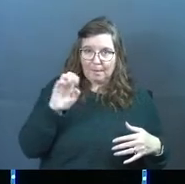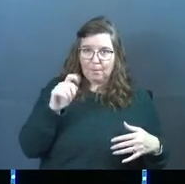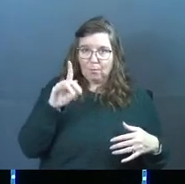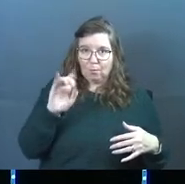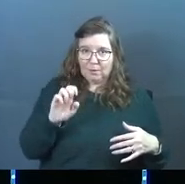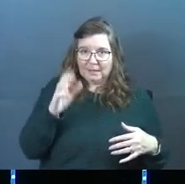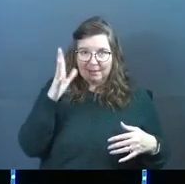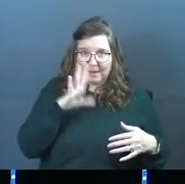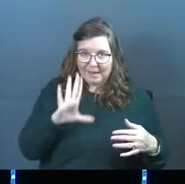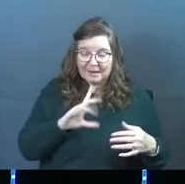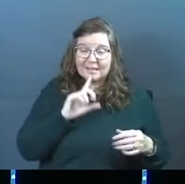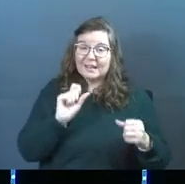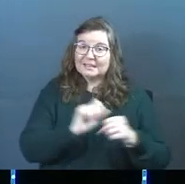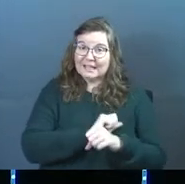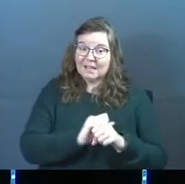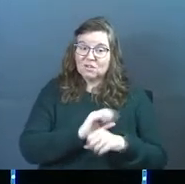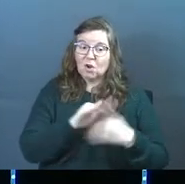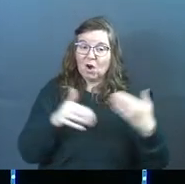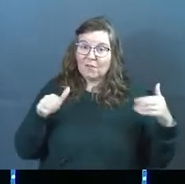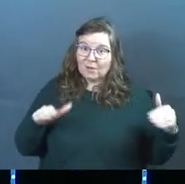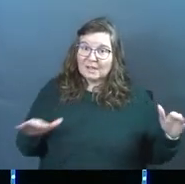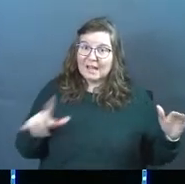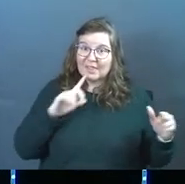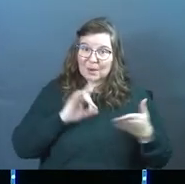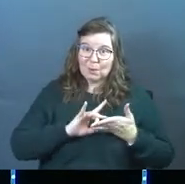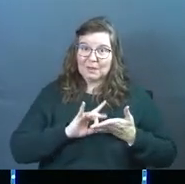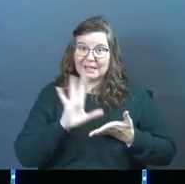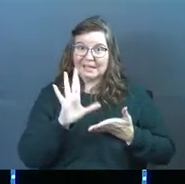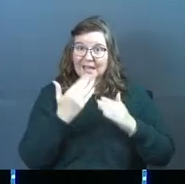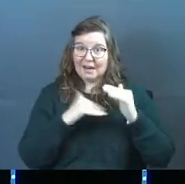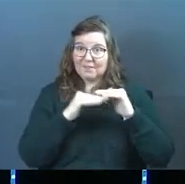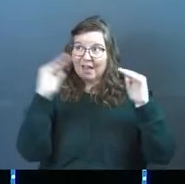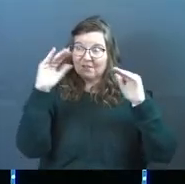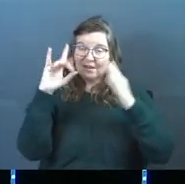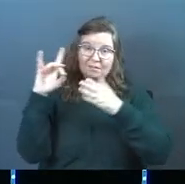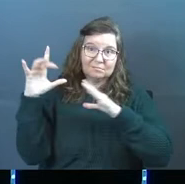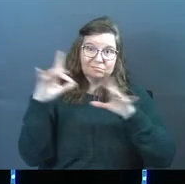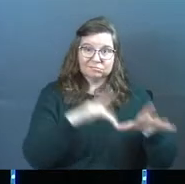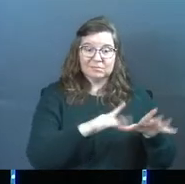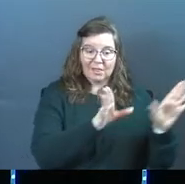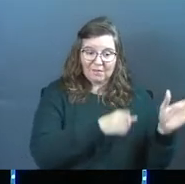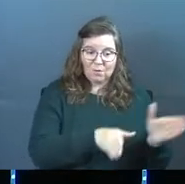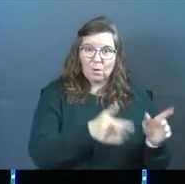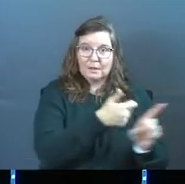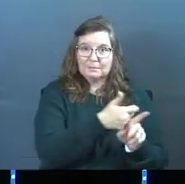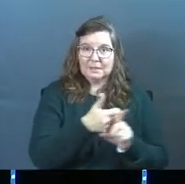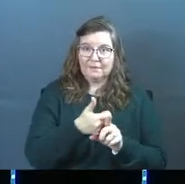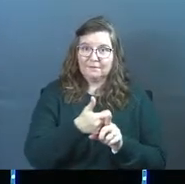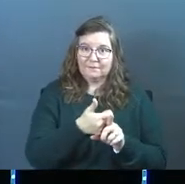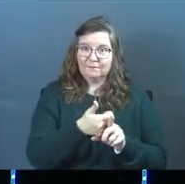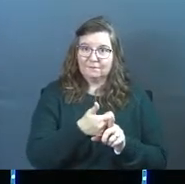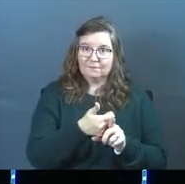There's actually all those angels that were kicked out of heaven. They've organized themselves.